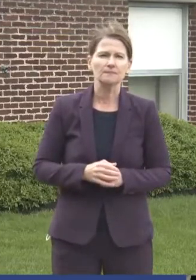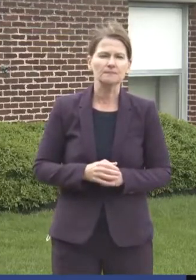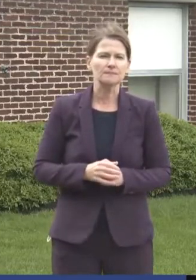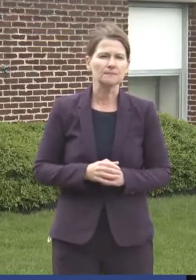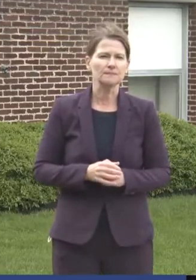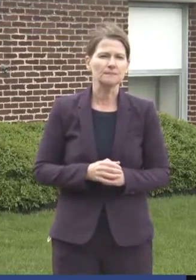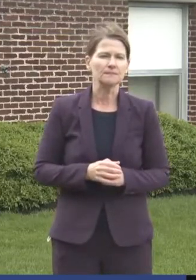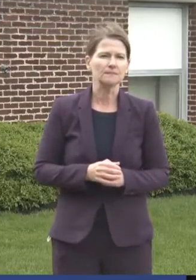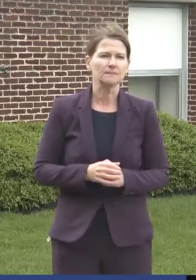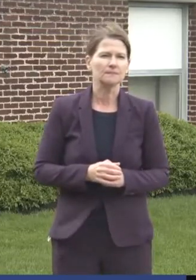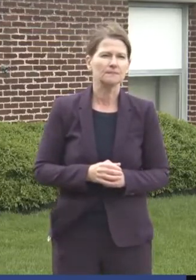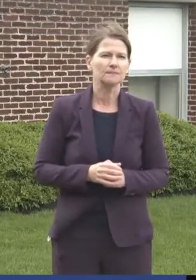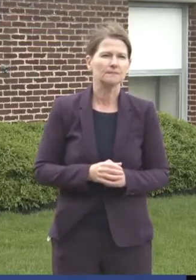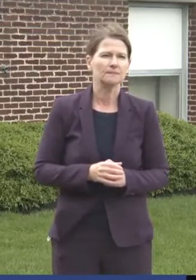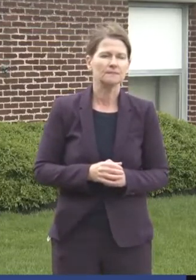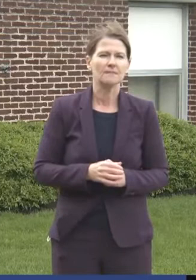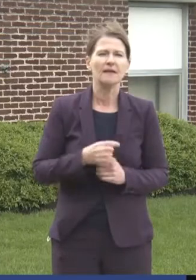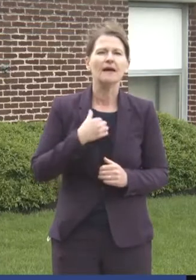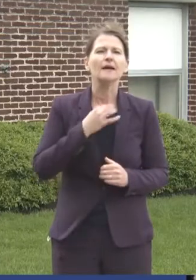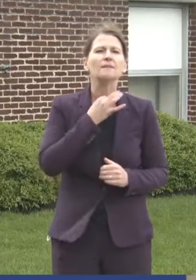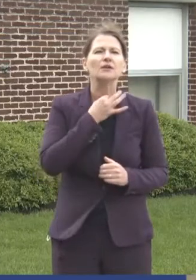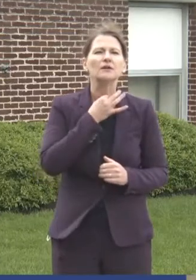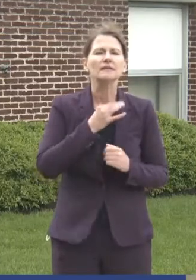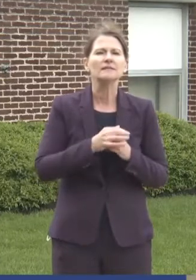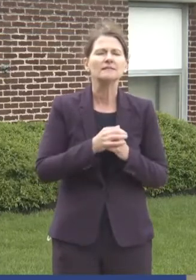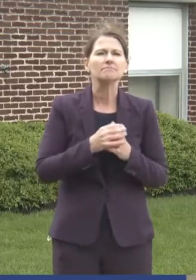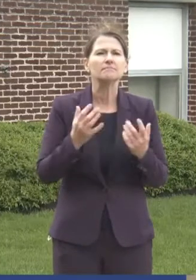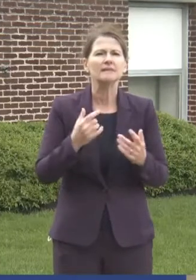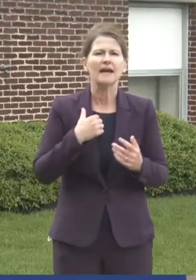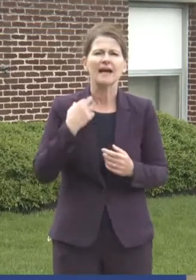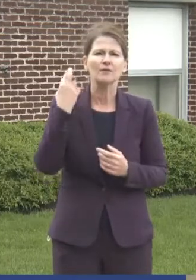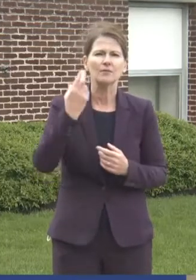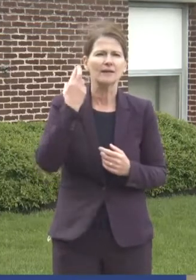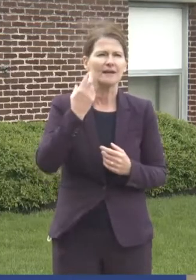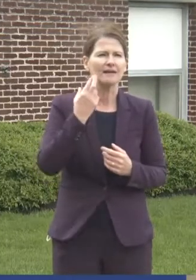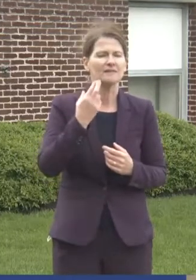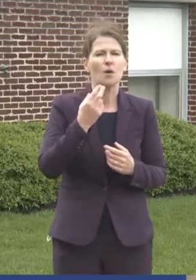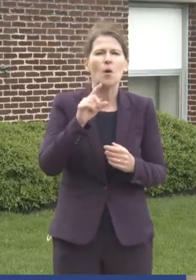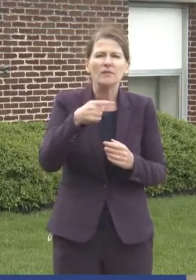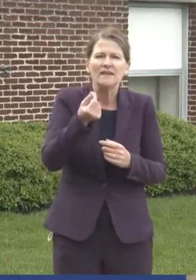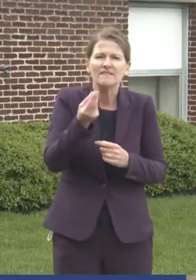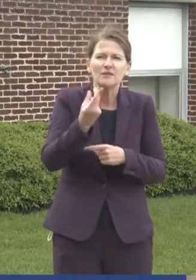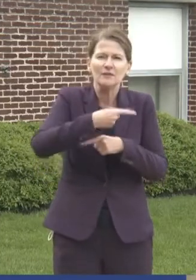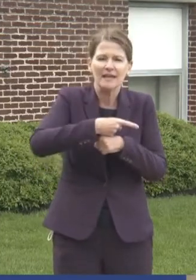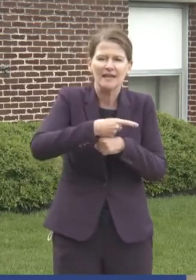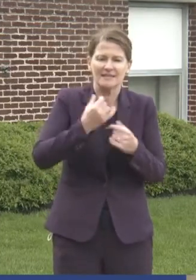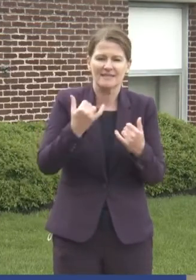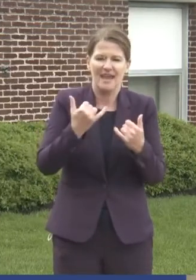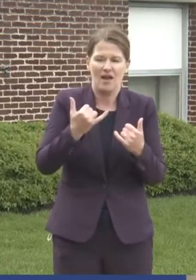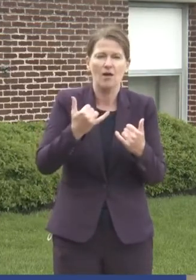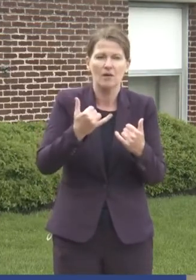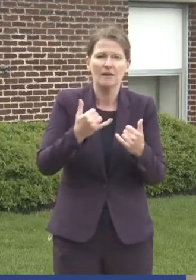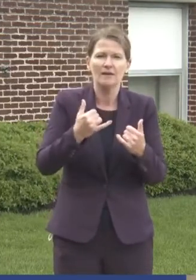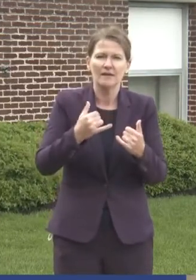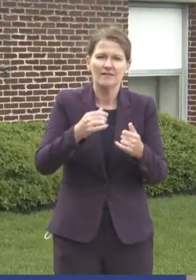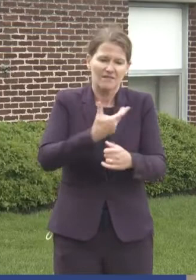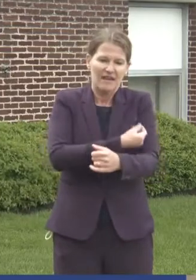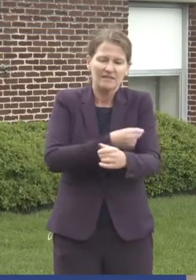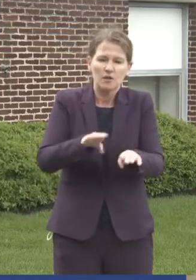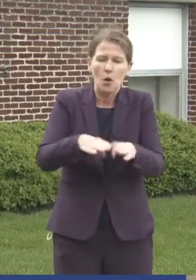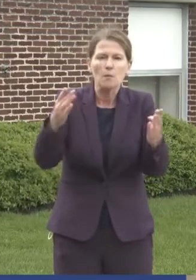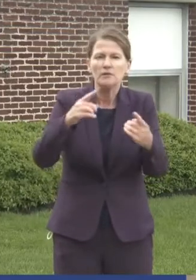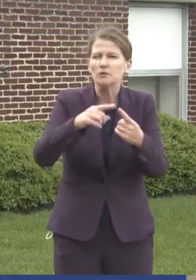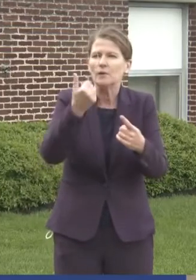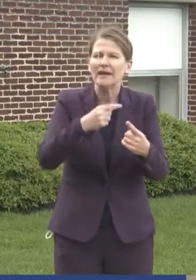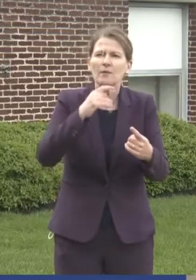Yes, I was curious. Are I realized that it's only been a couple days since the vaccine has been available to the general populace.